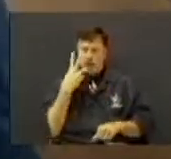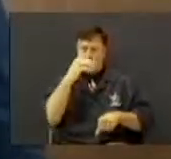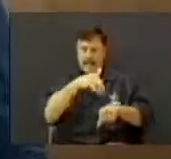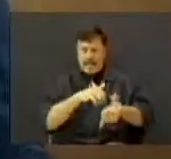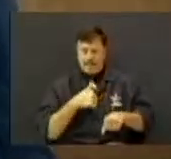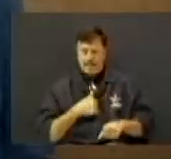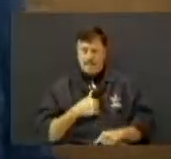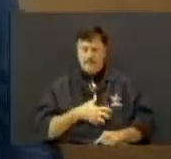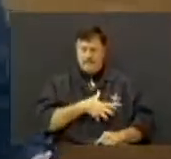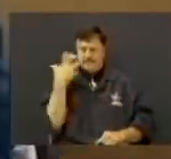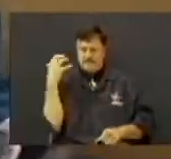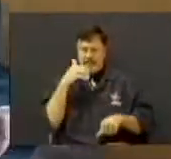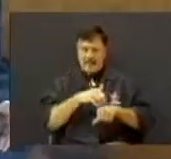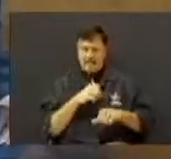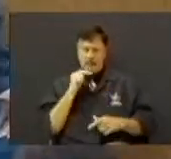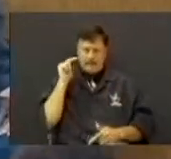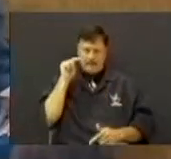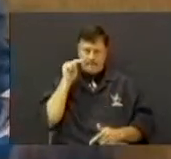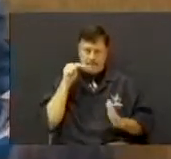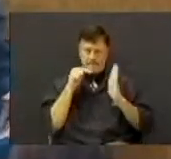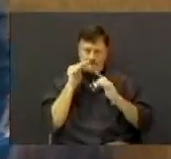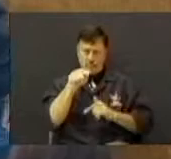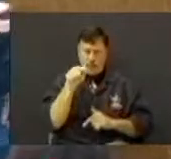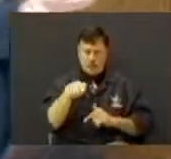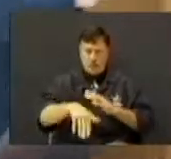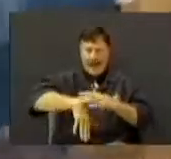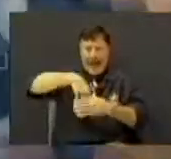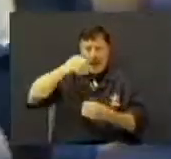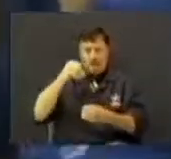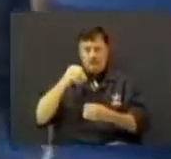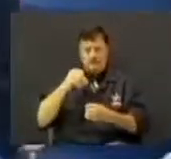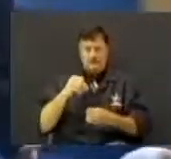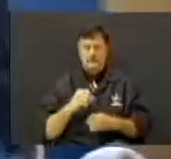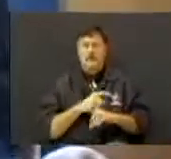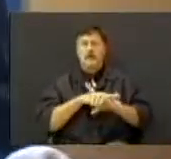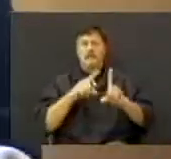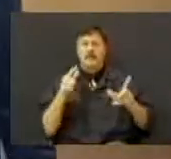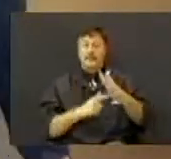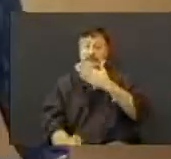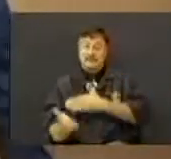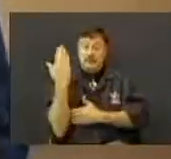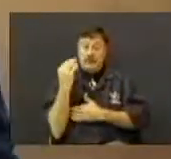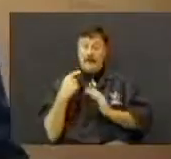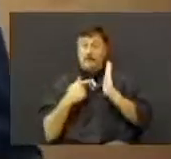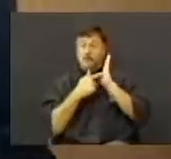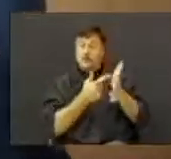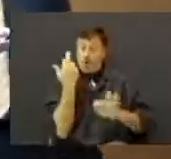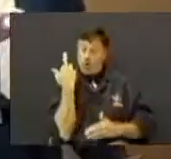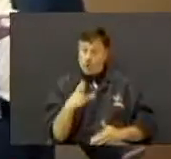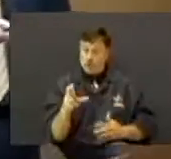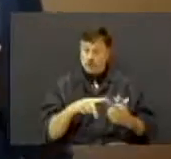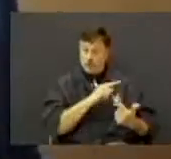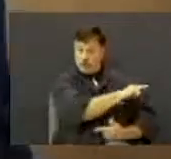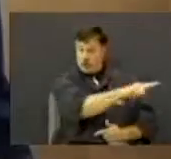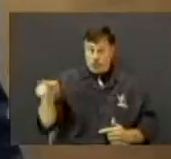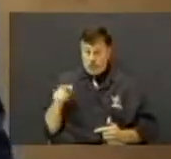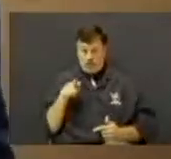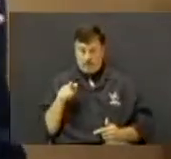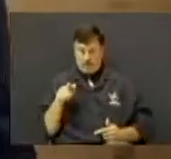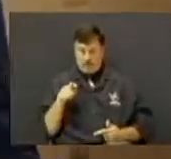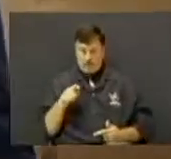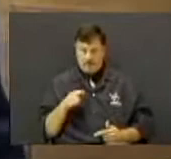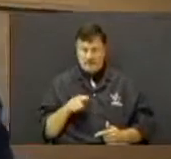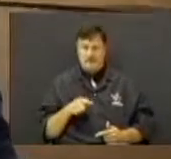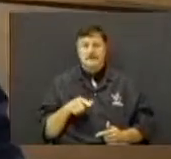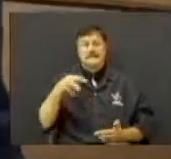She gets real mad at me when I point her out. But this morning, I am going to point her out. Miss